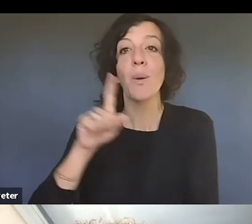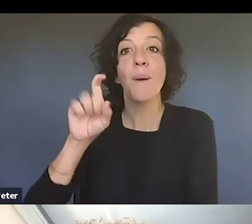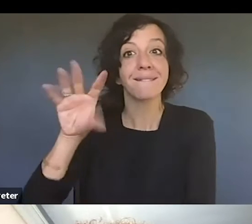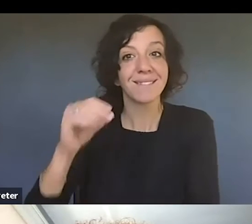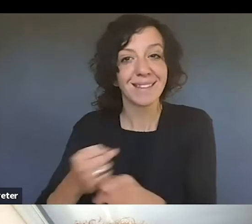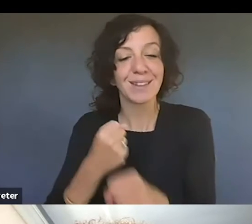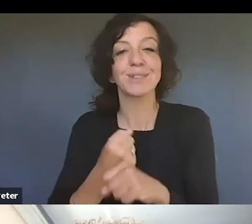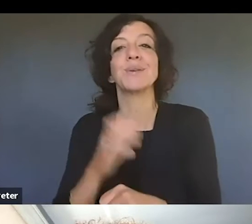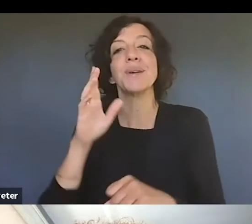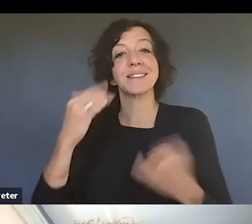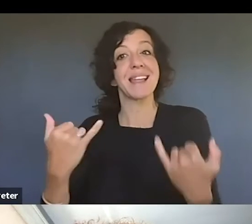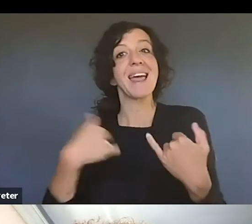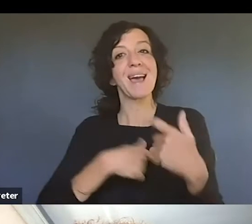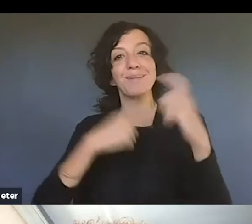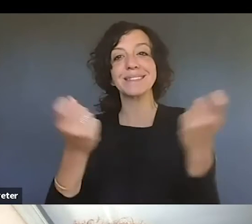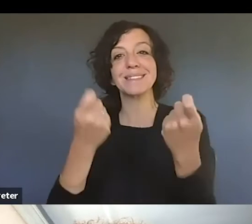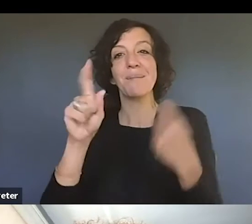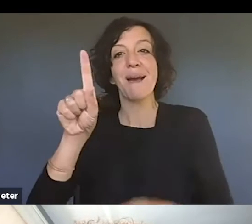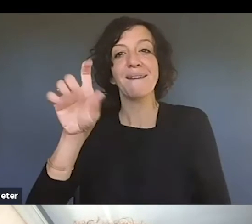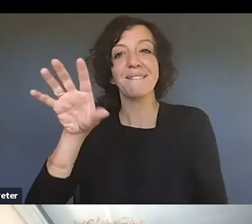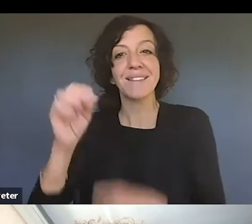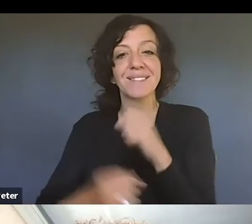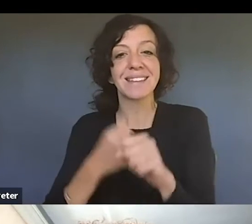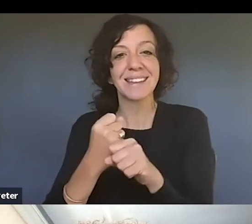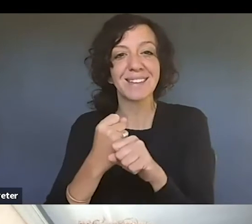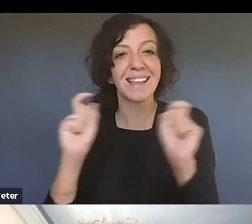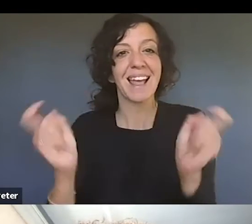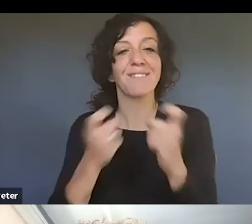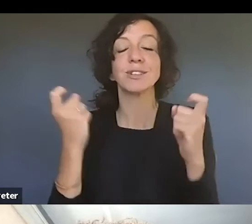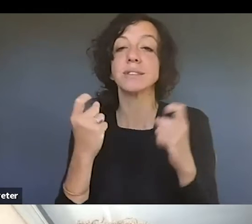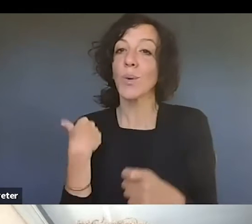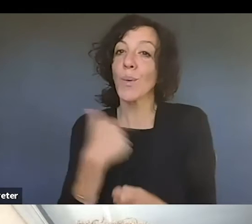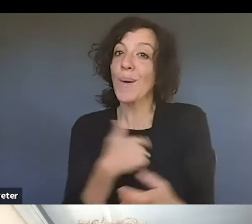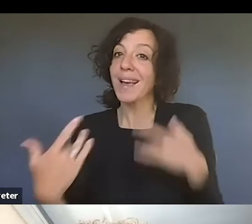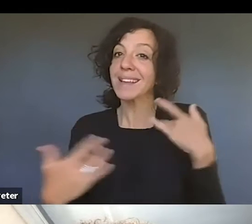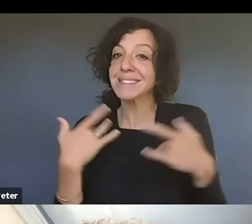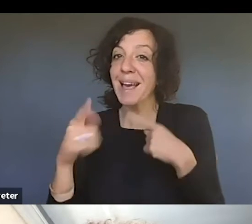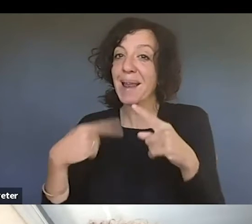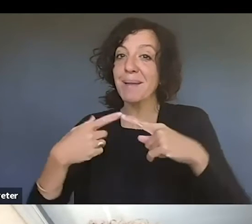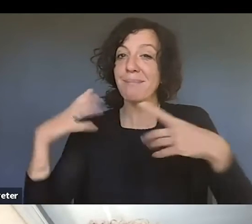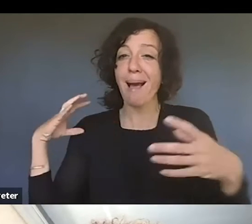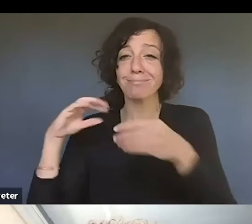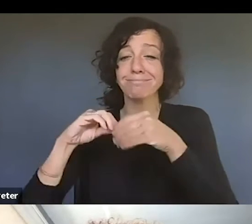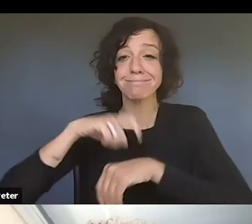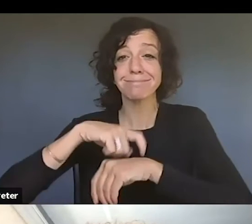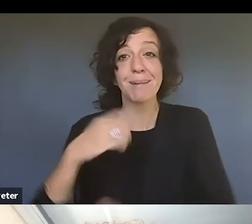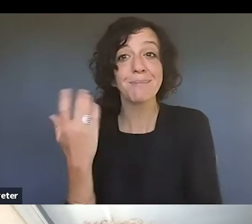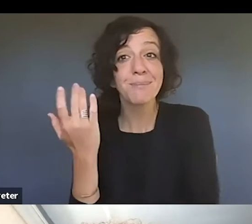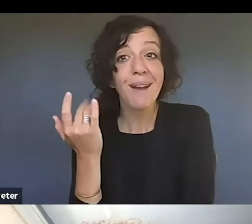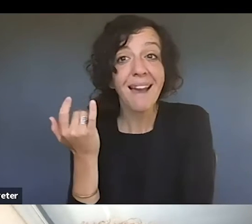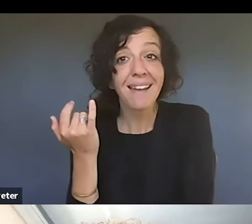um, today. And we're really excited about that because with our 150th, um,